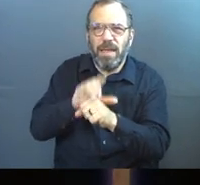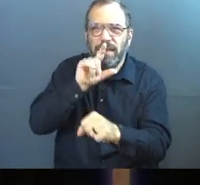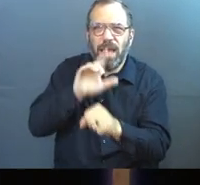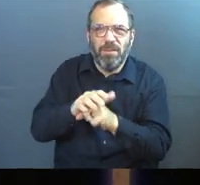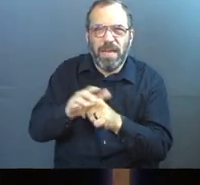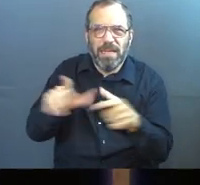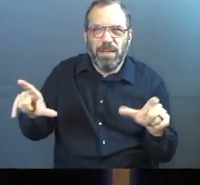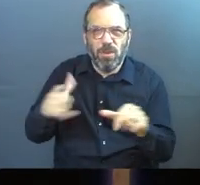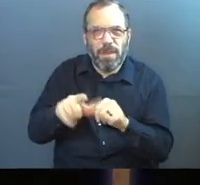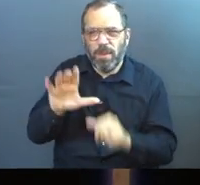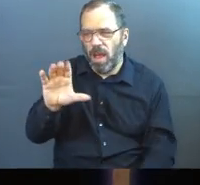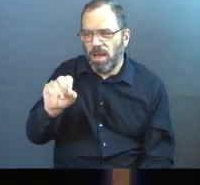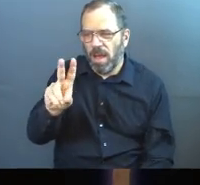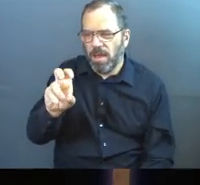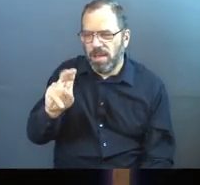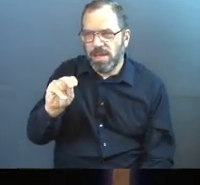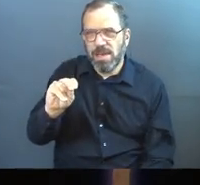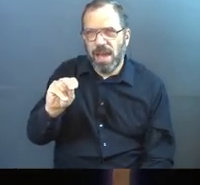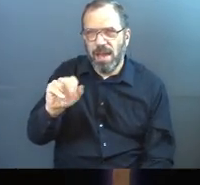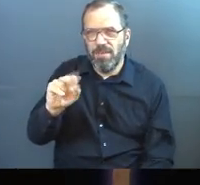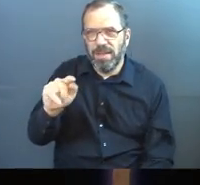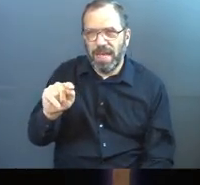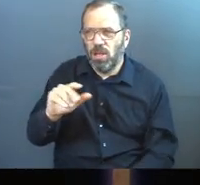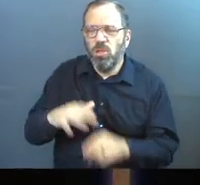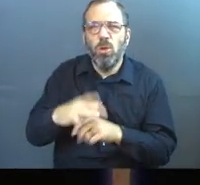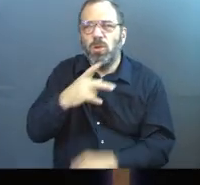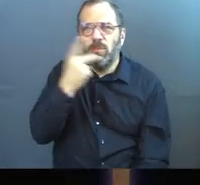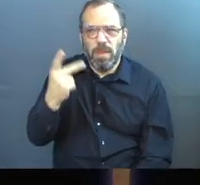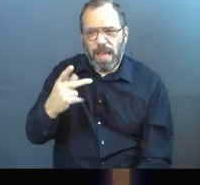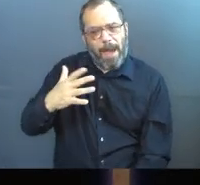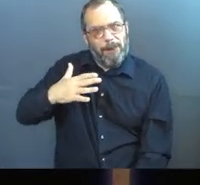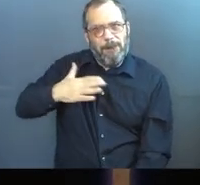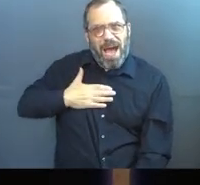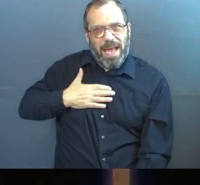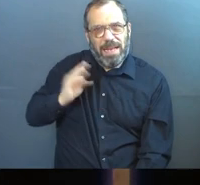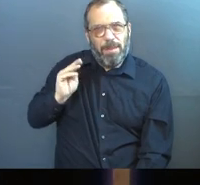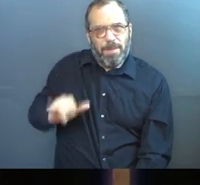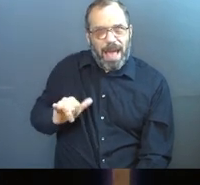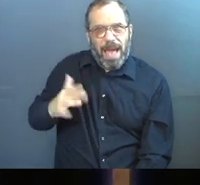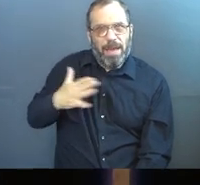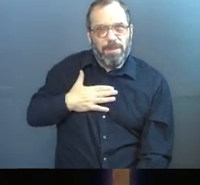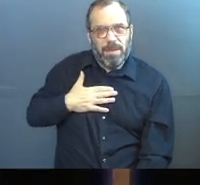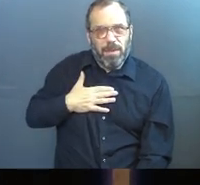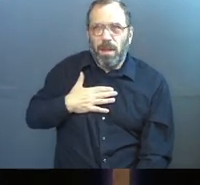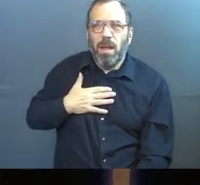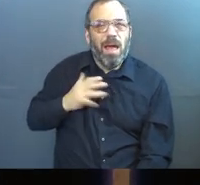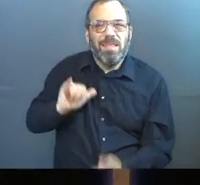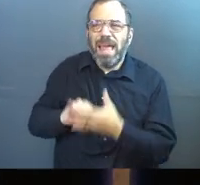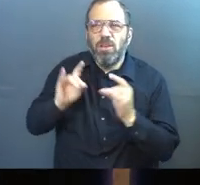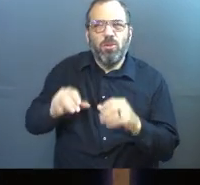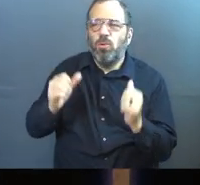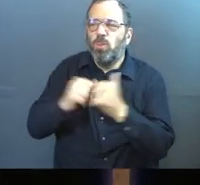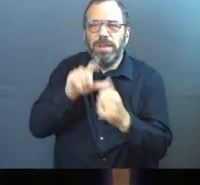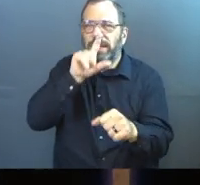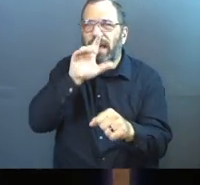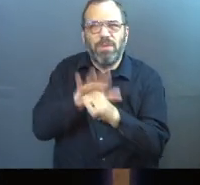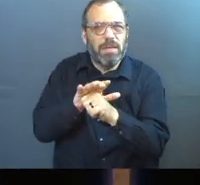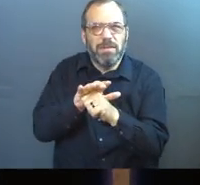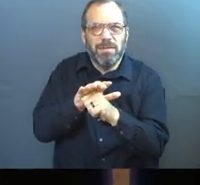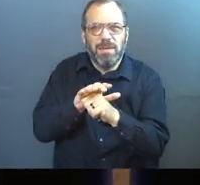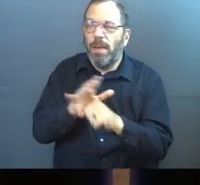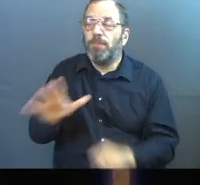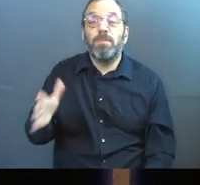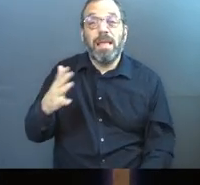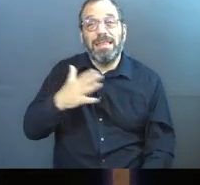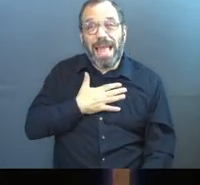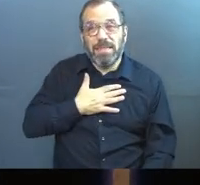said last week about covenant language? Use pronouns like that, my people. You can only do that in covenant. I